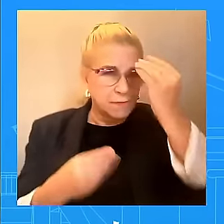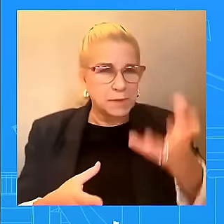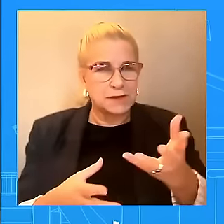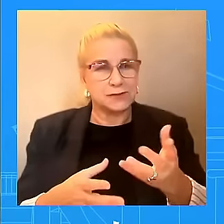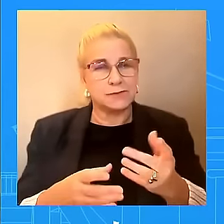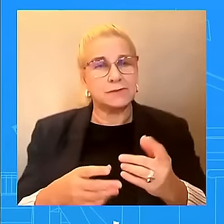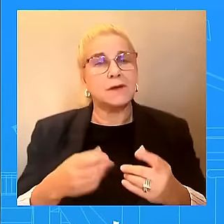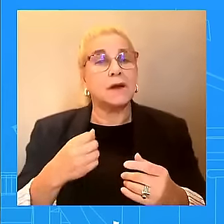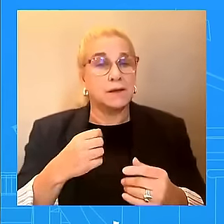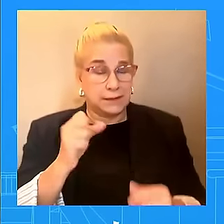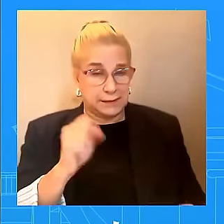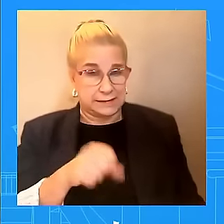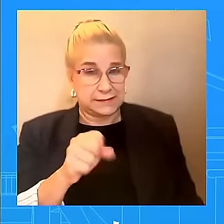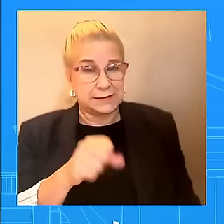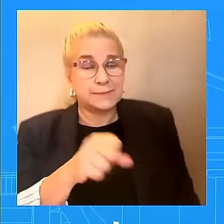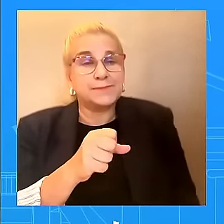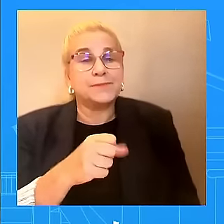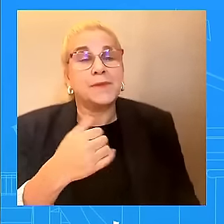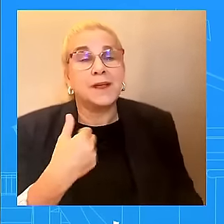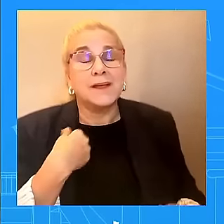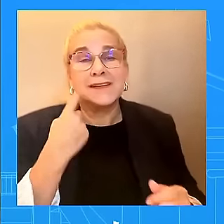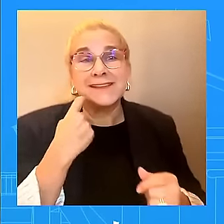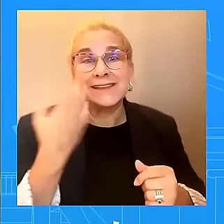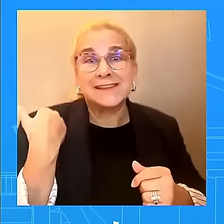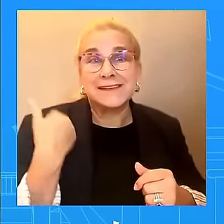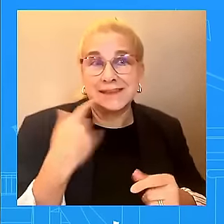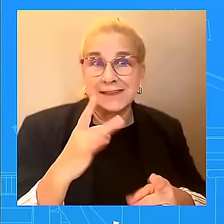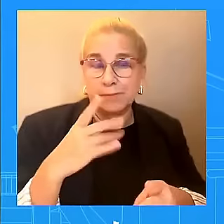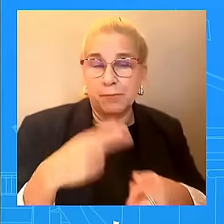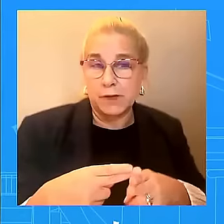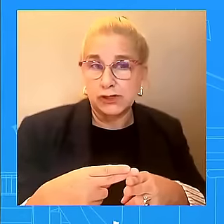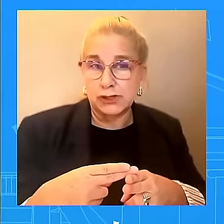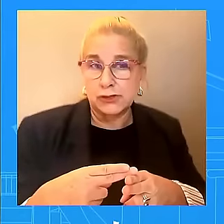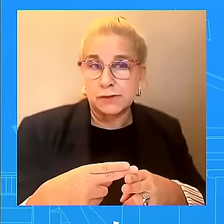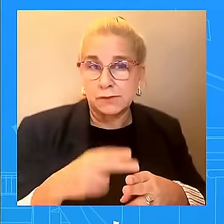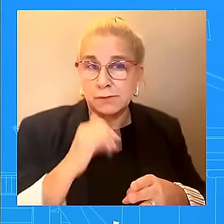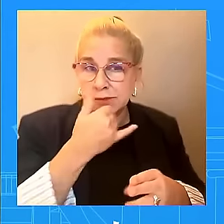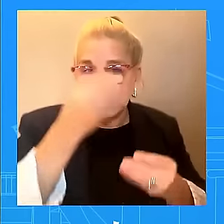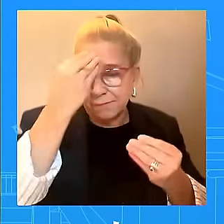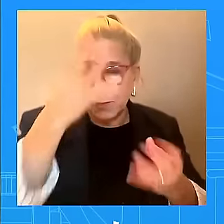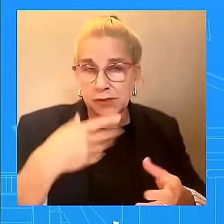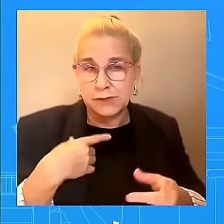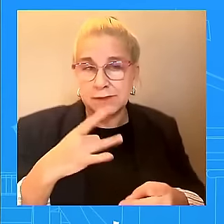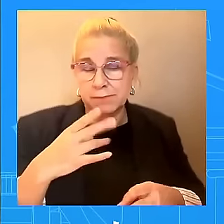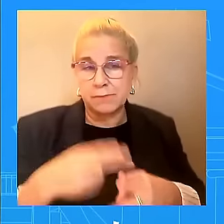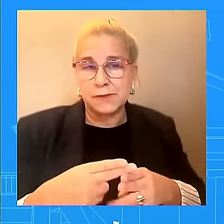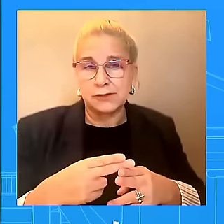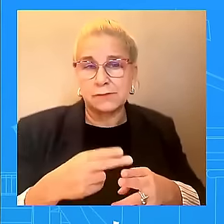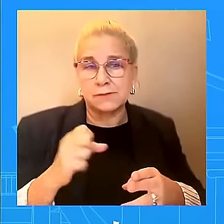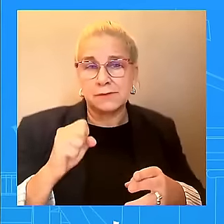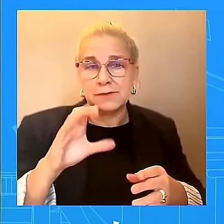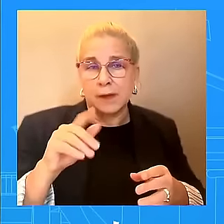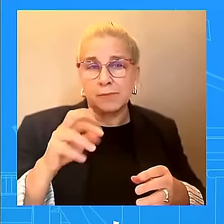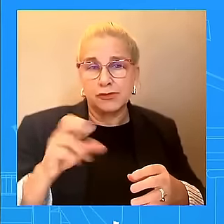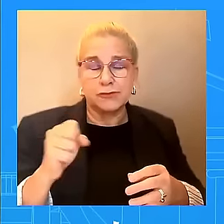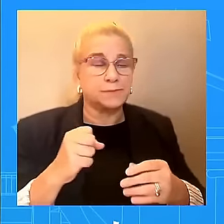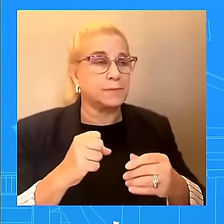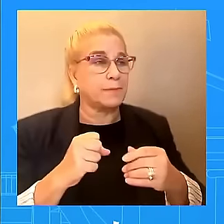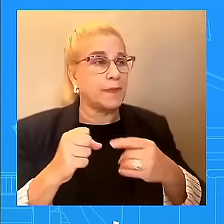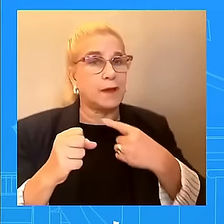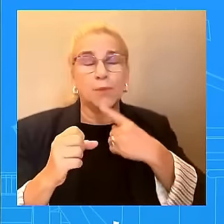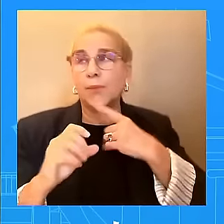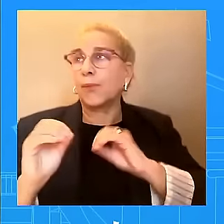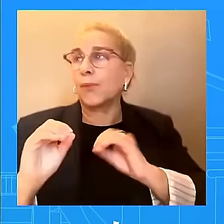that things are available to the public, folks who are impacted, and that